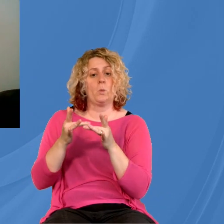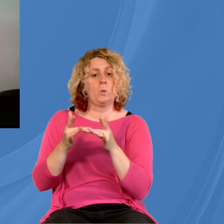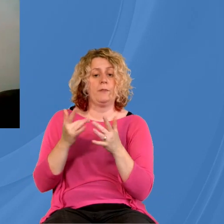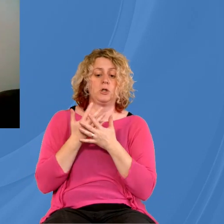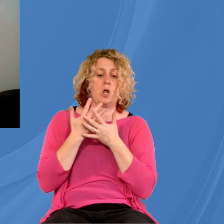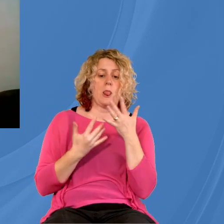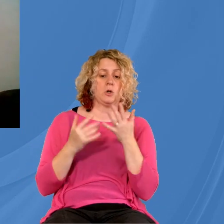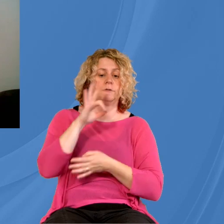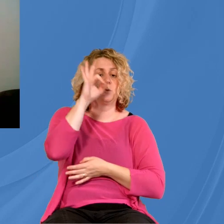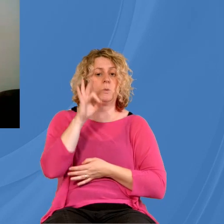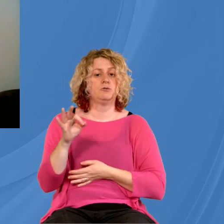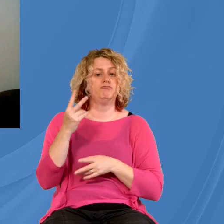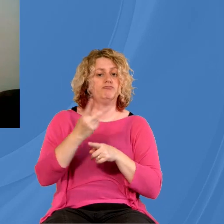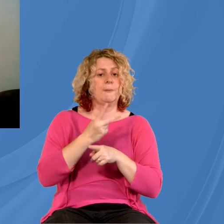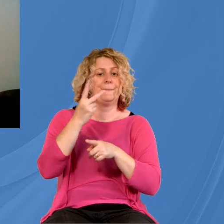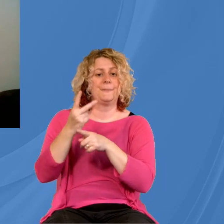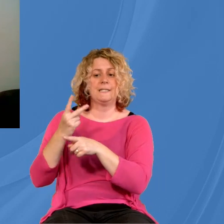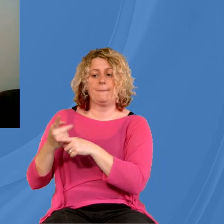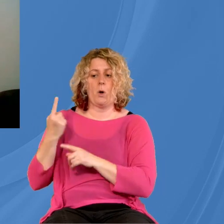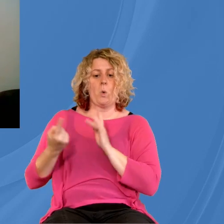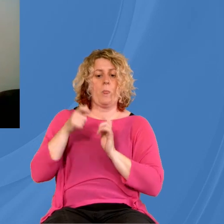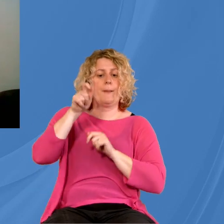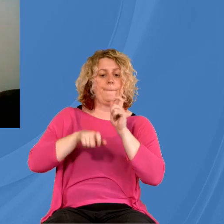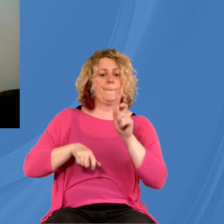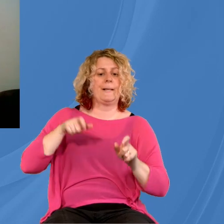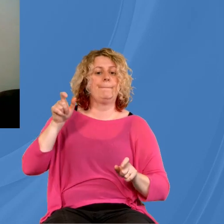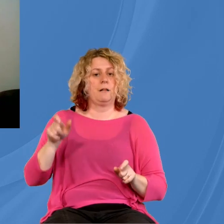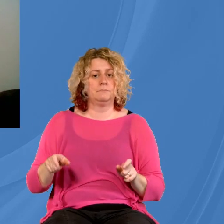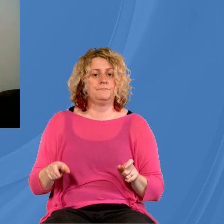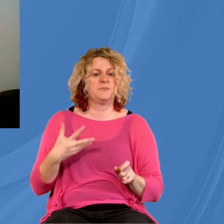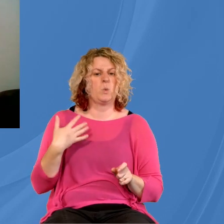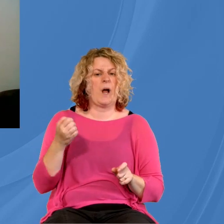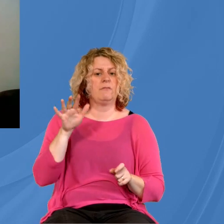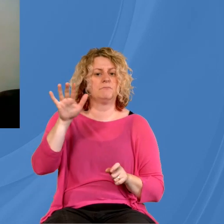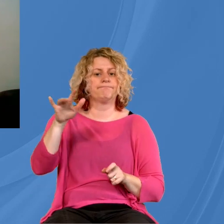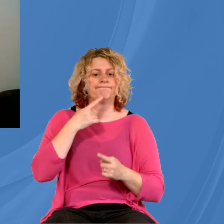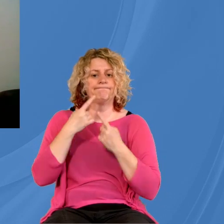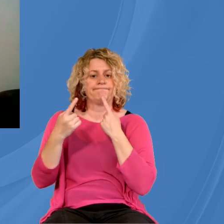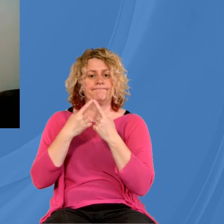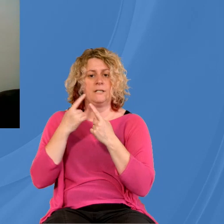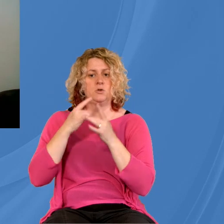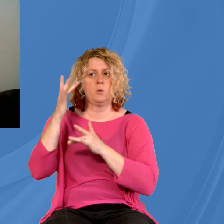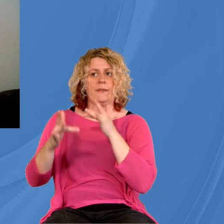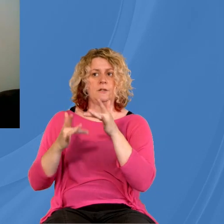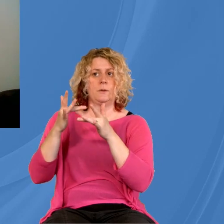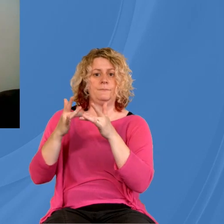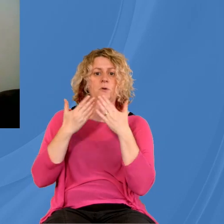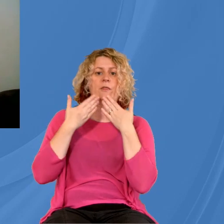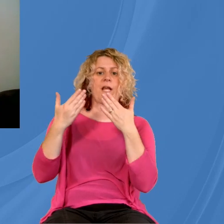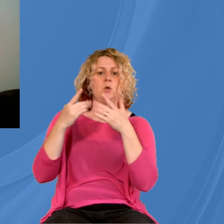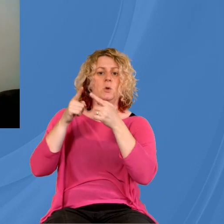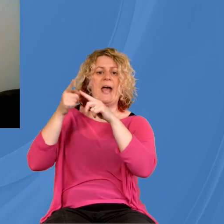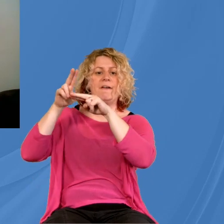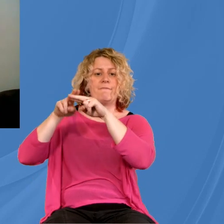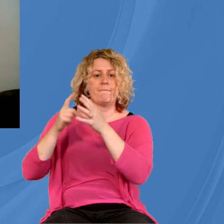you're thinking about in church life that have not been thought about by someone else. I want to thank Ephraim and Robin and